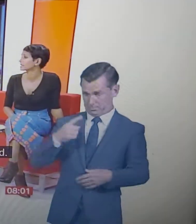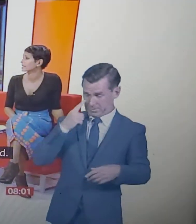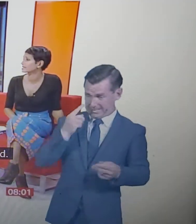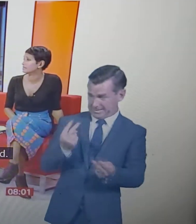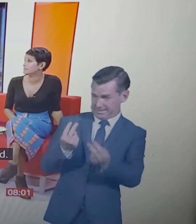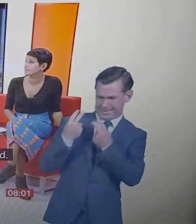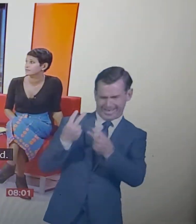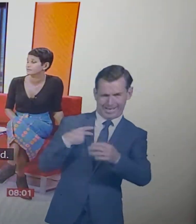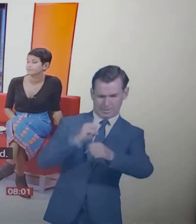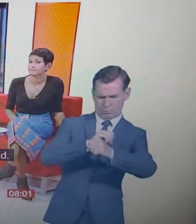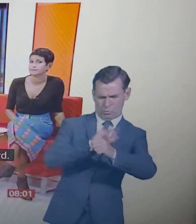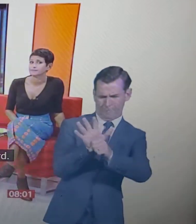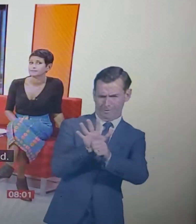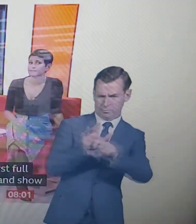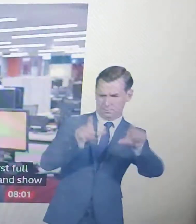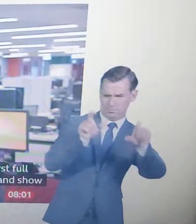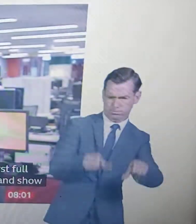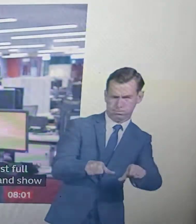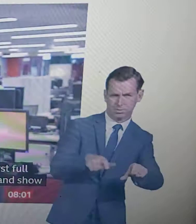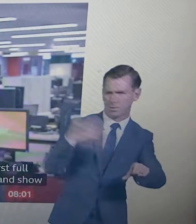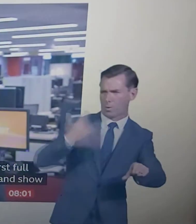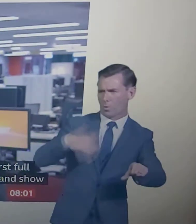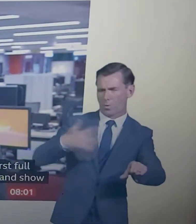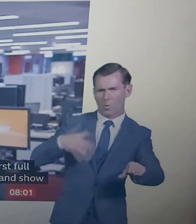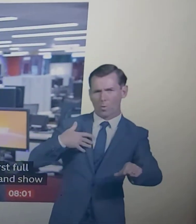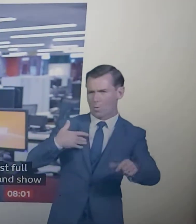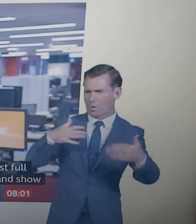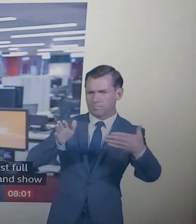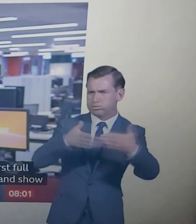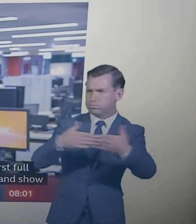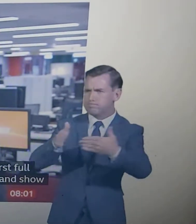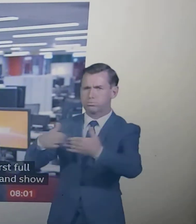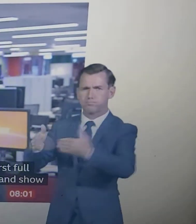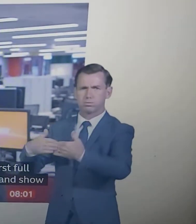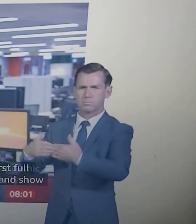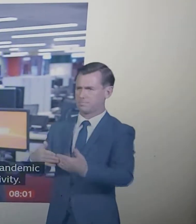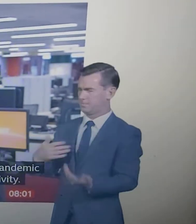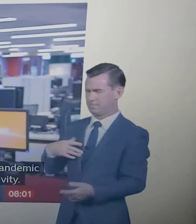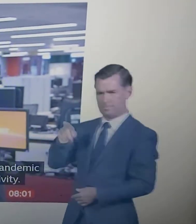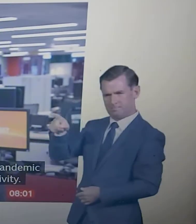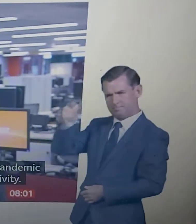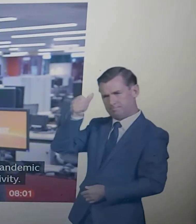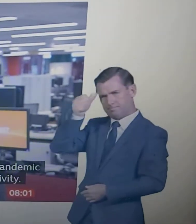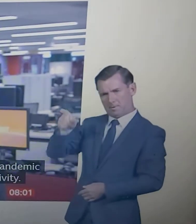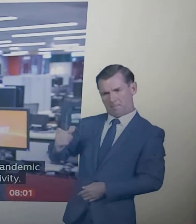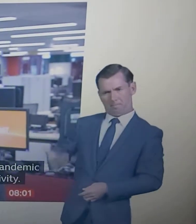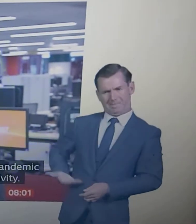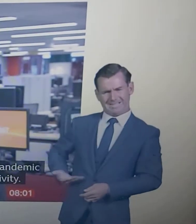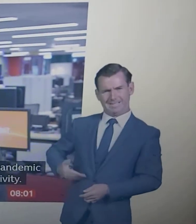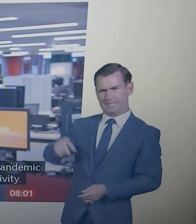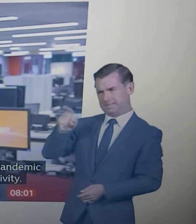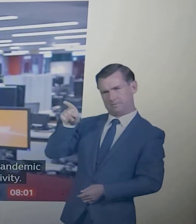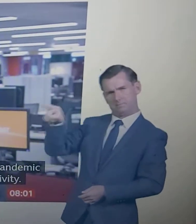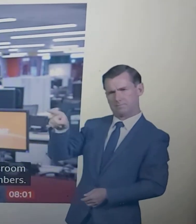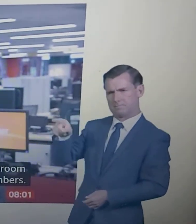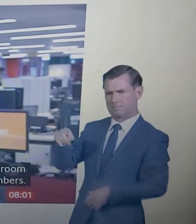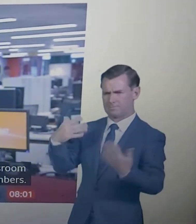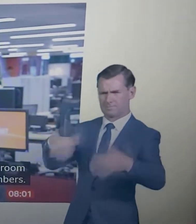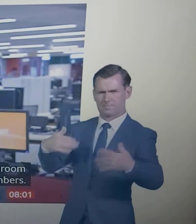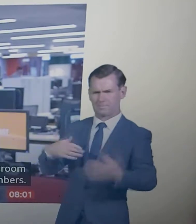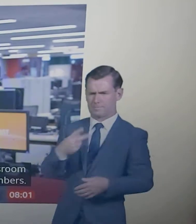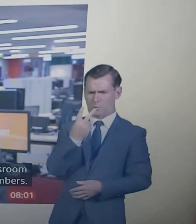economic activity. Let's talk to Ben, who's in our London newsroom now. So, Ben, we have that headline figure. Do some